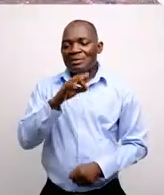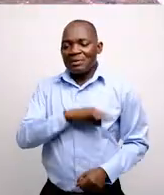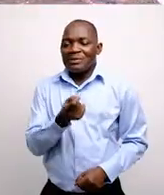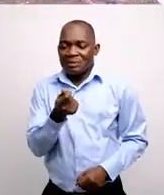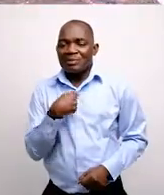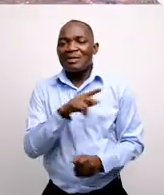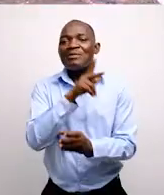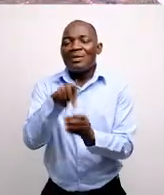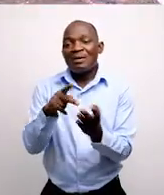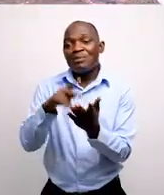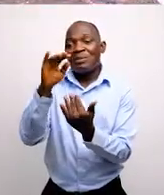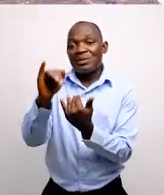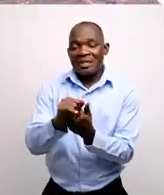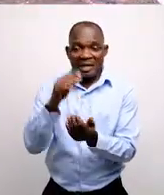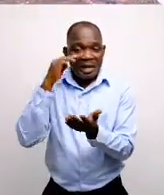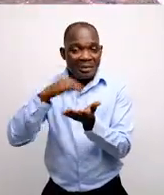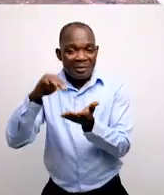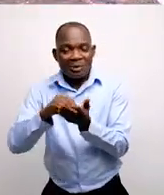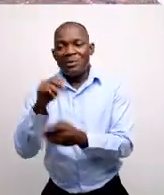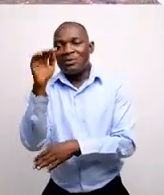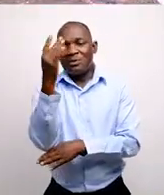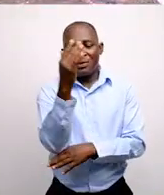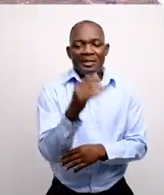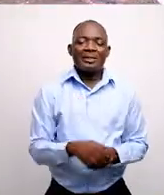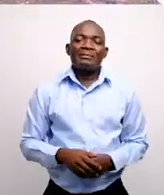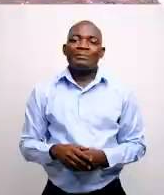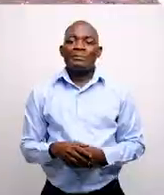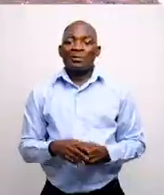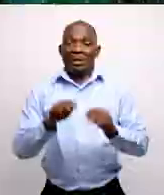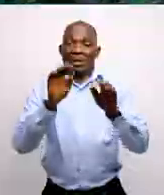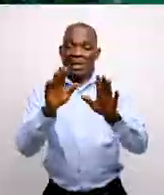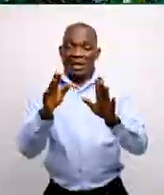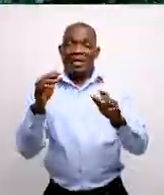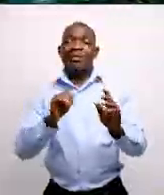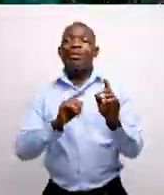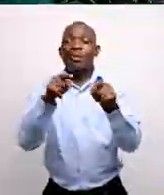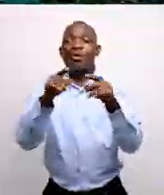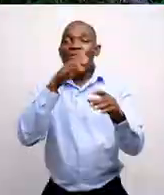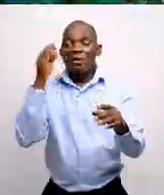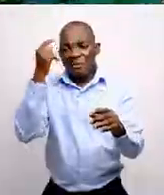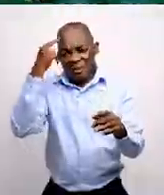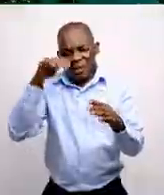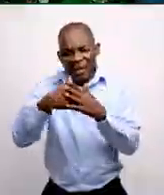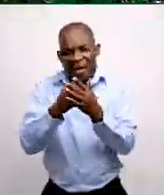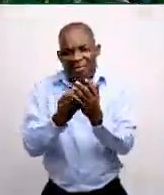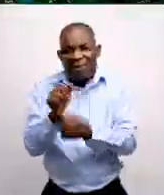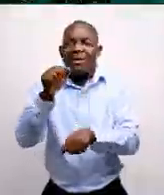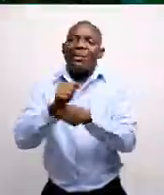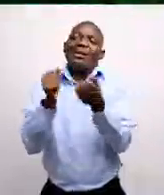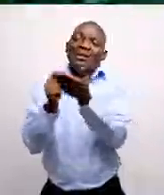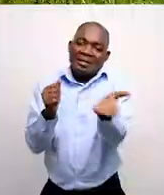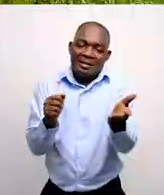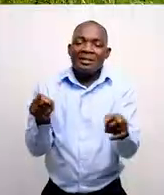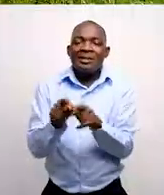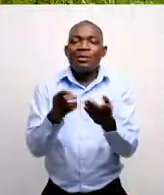get some allowance from my participation in the monitoring of the trees. So we head into the farms to see the work